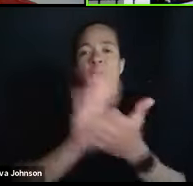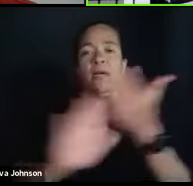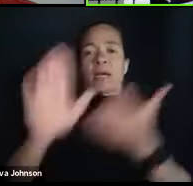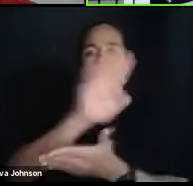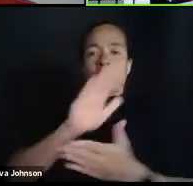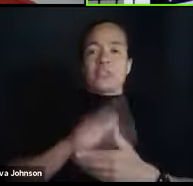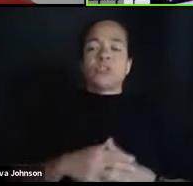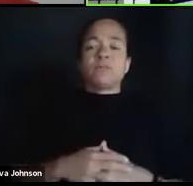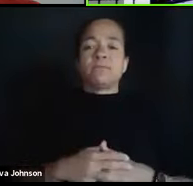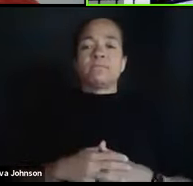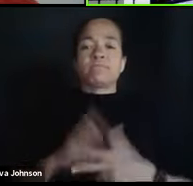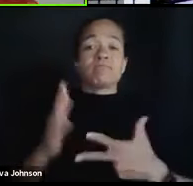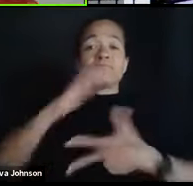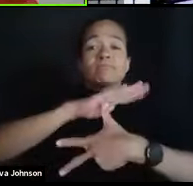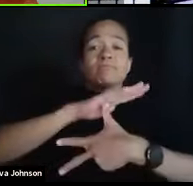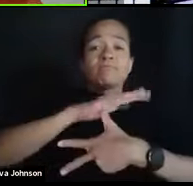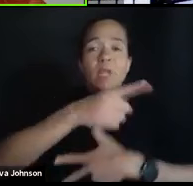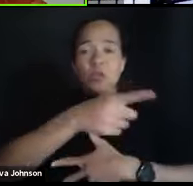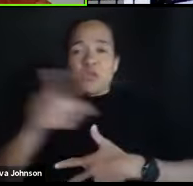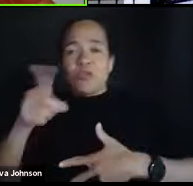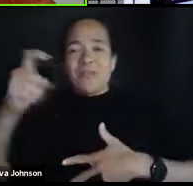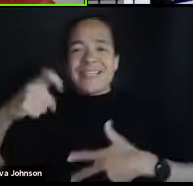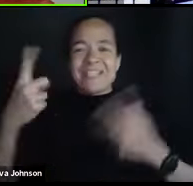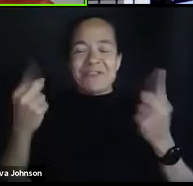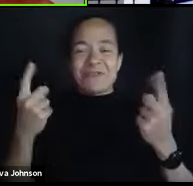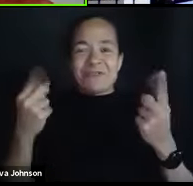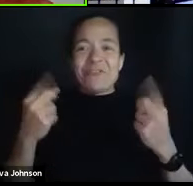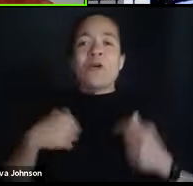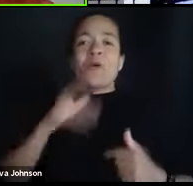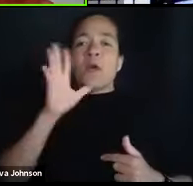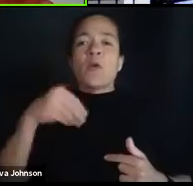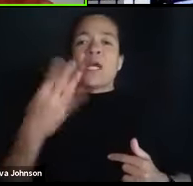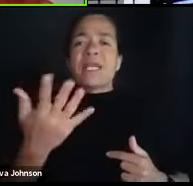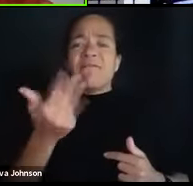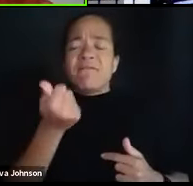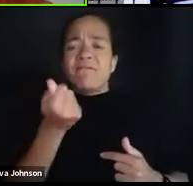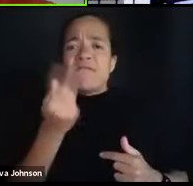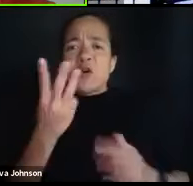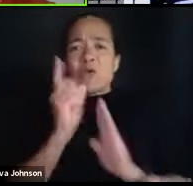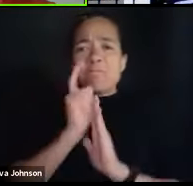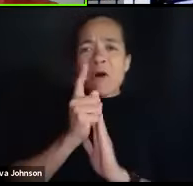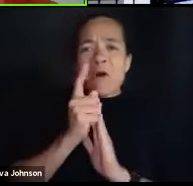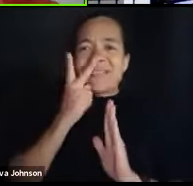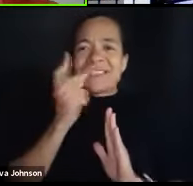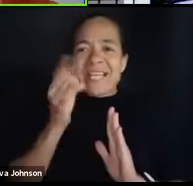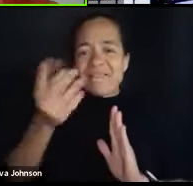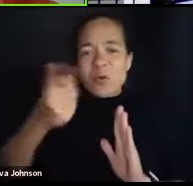to do? All right. We'll give it a few seconds to see if anyone can guess.